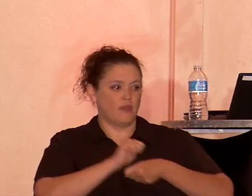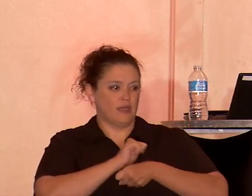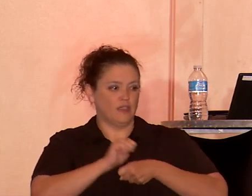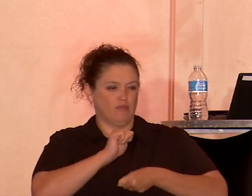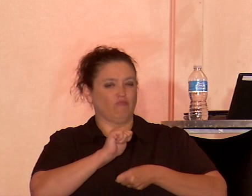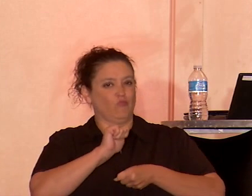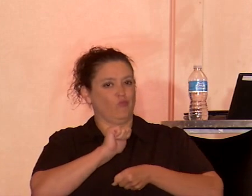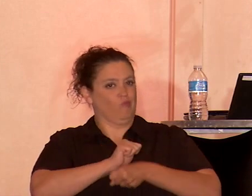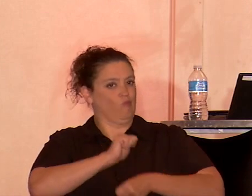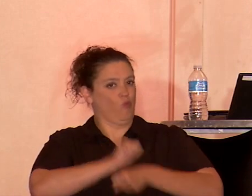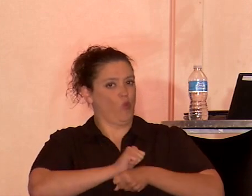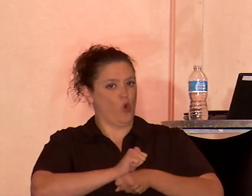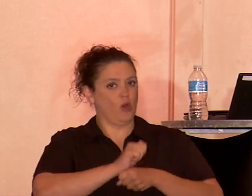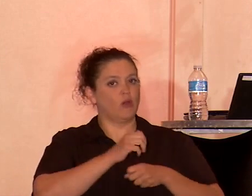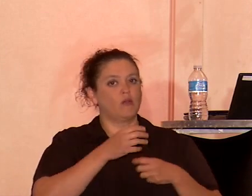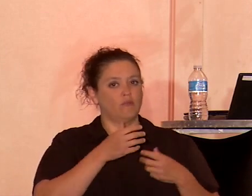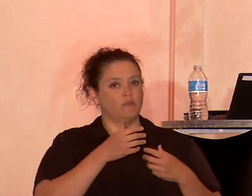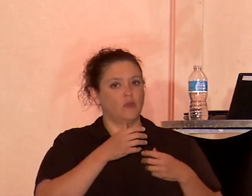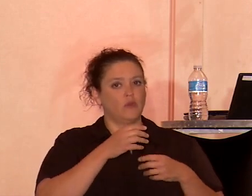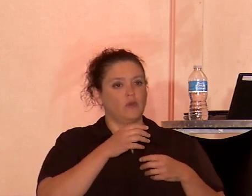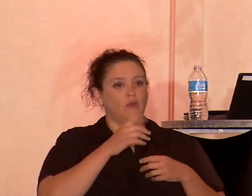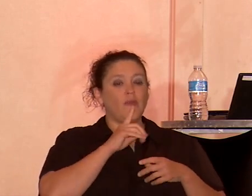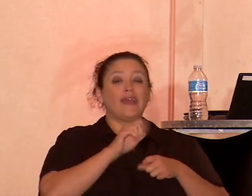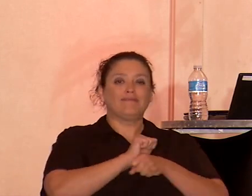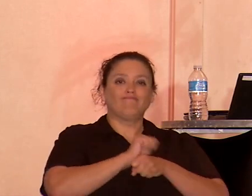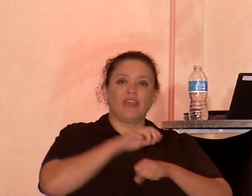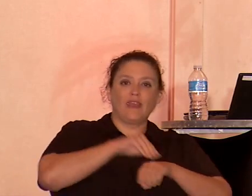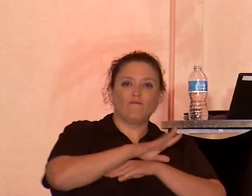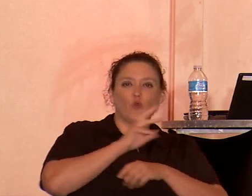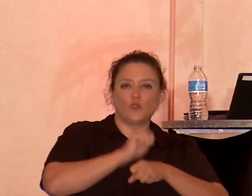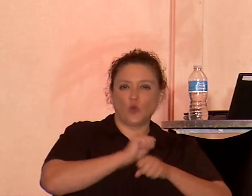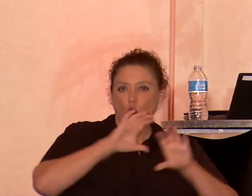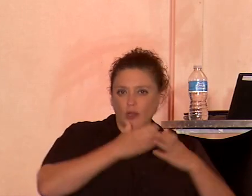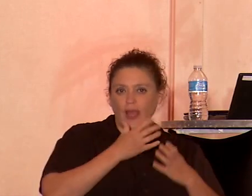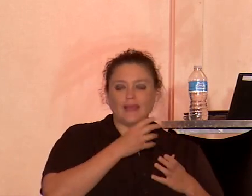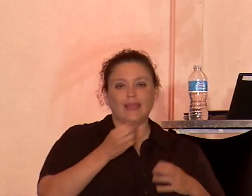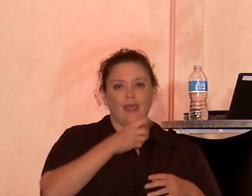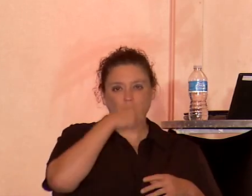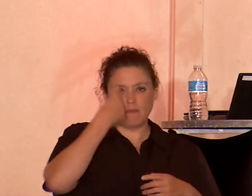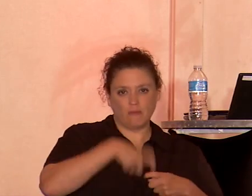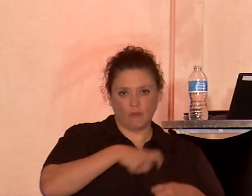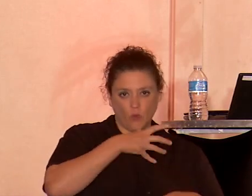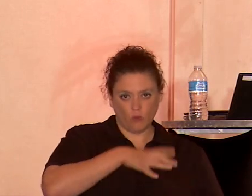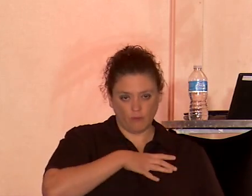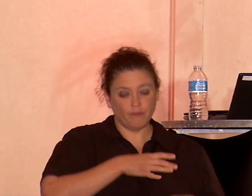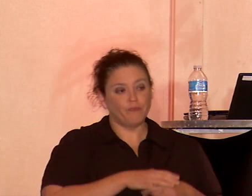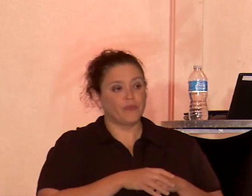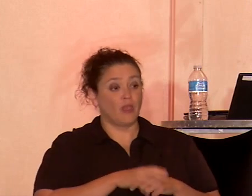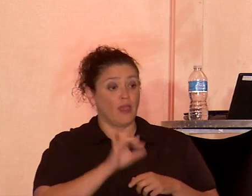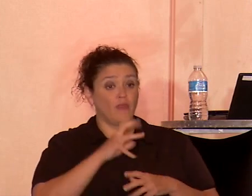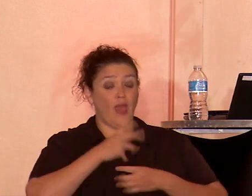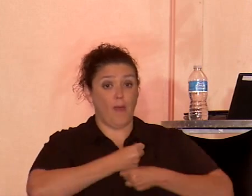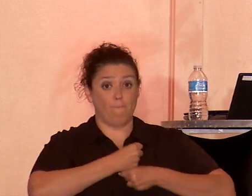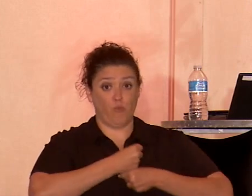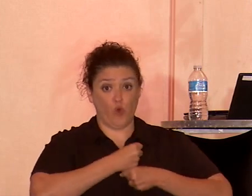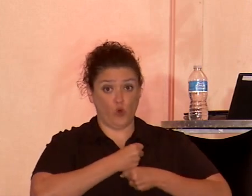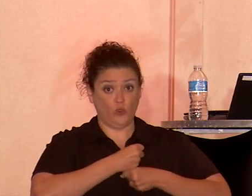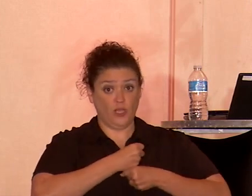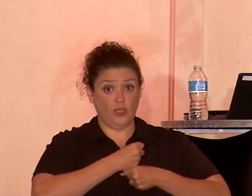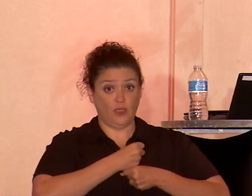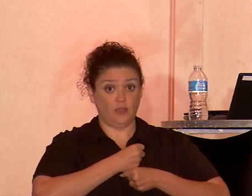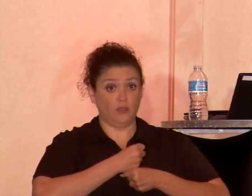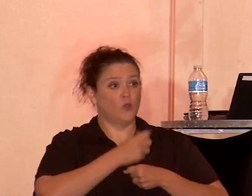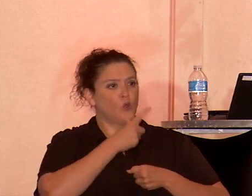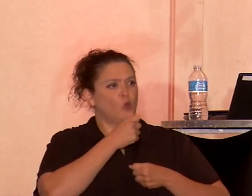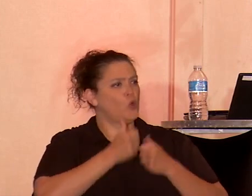class and women of color. And this protest was predominantly attended by